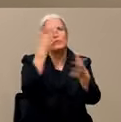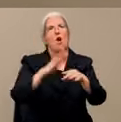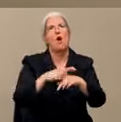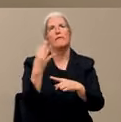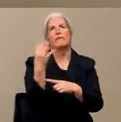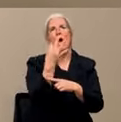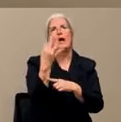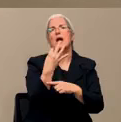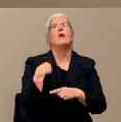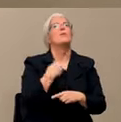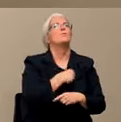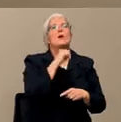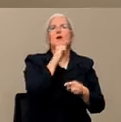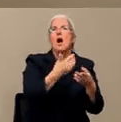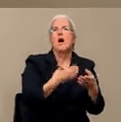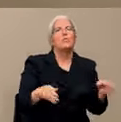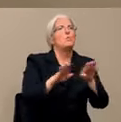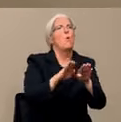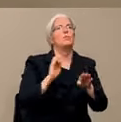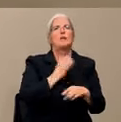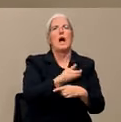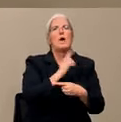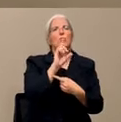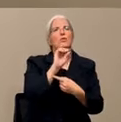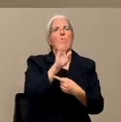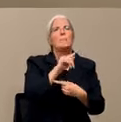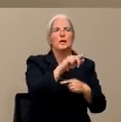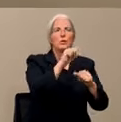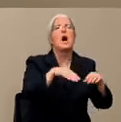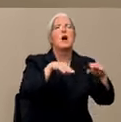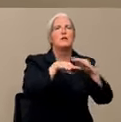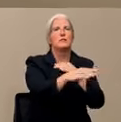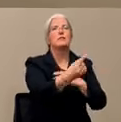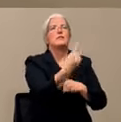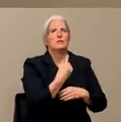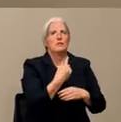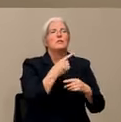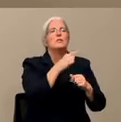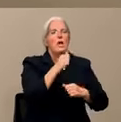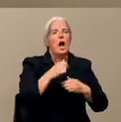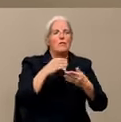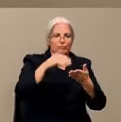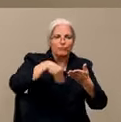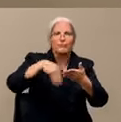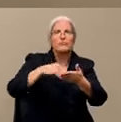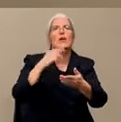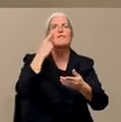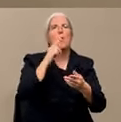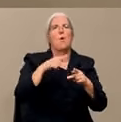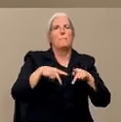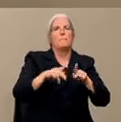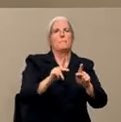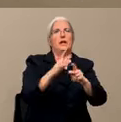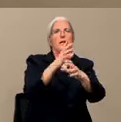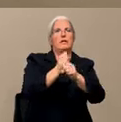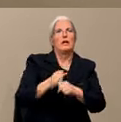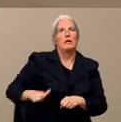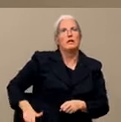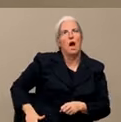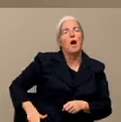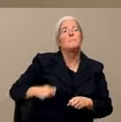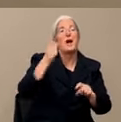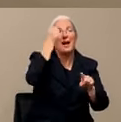lobby and we are not stopping processing of our CCWs. It's all by appointment only, and we have some very good